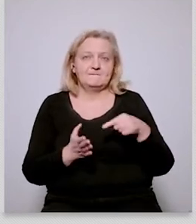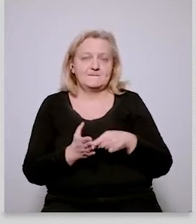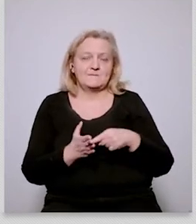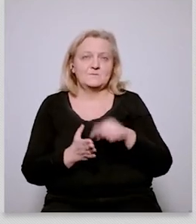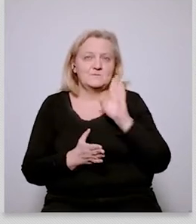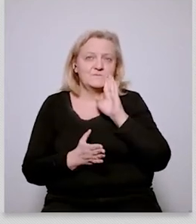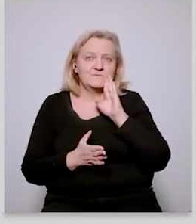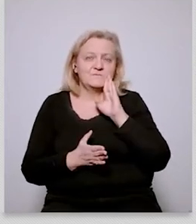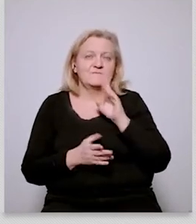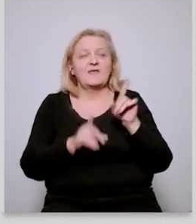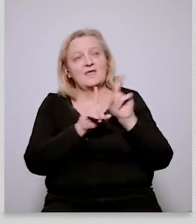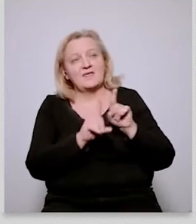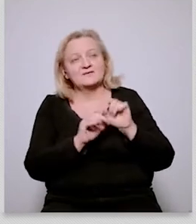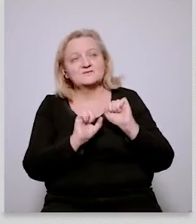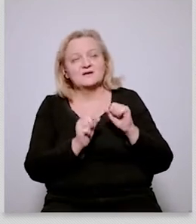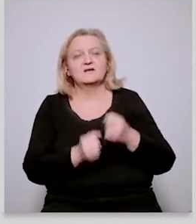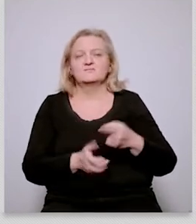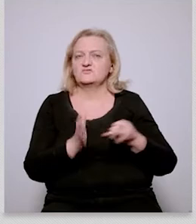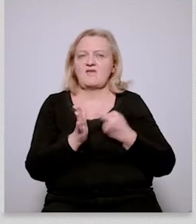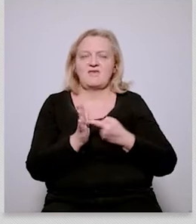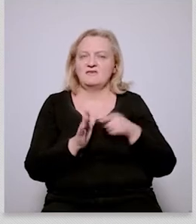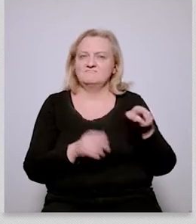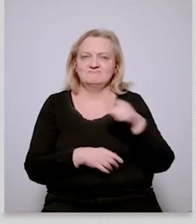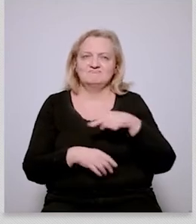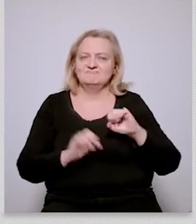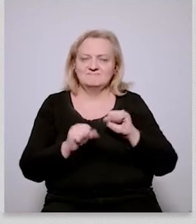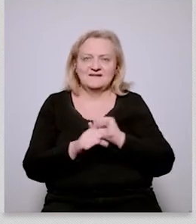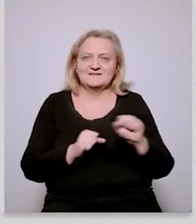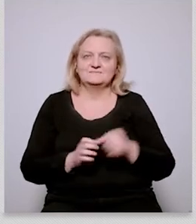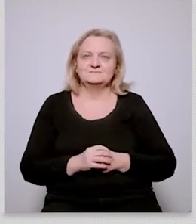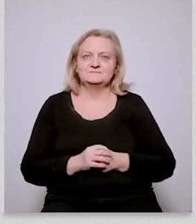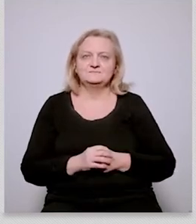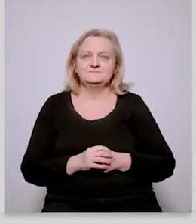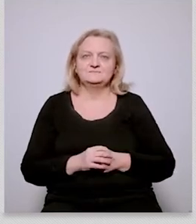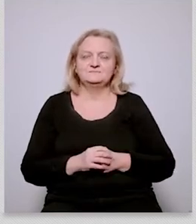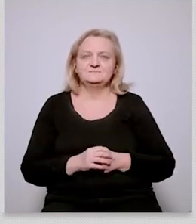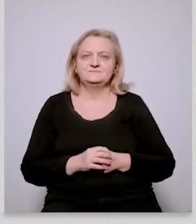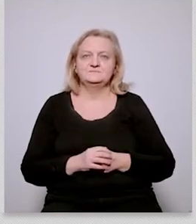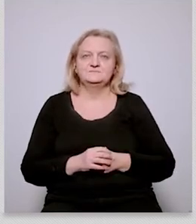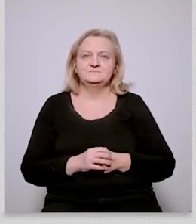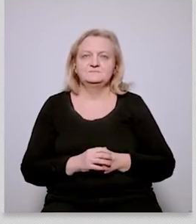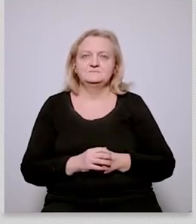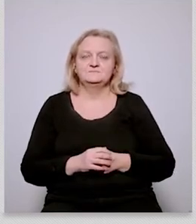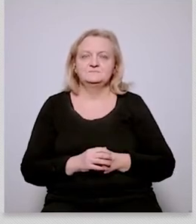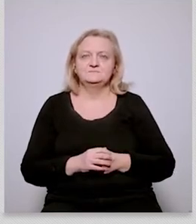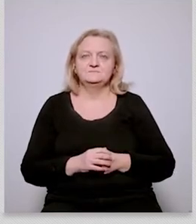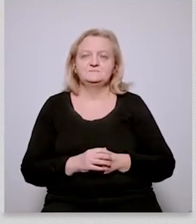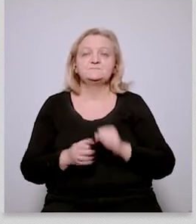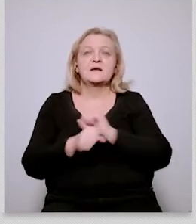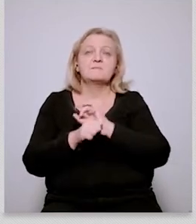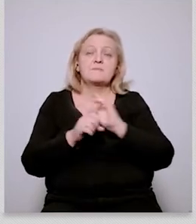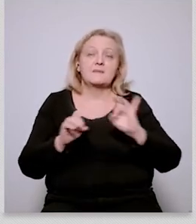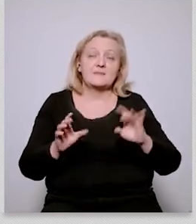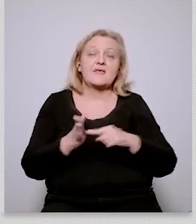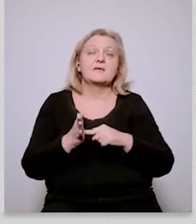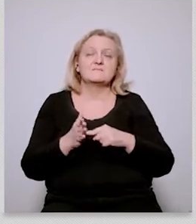here already mentioned in the aftermath of covid right it's very easy to depict either the eu or